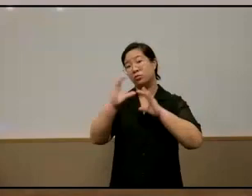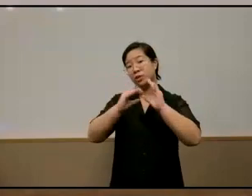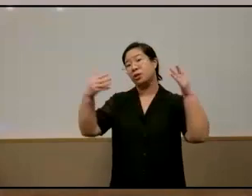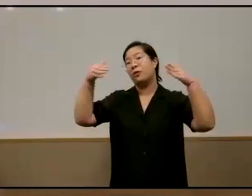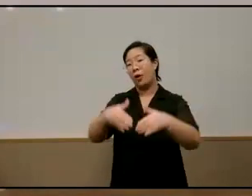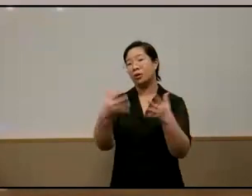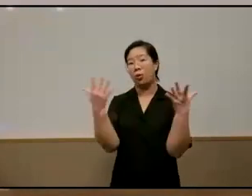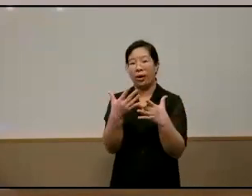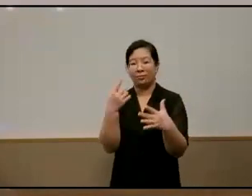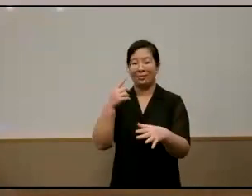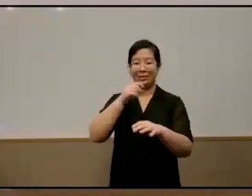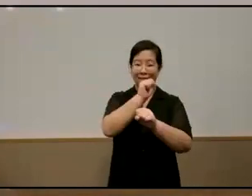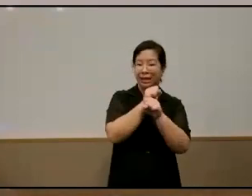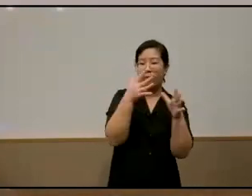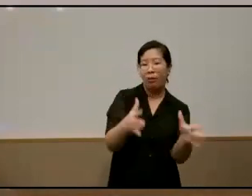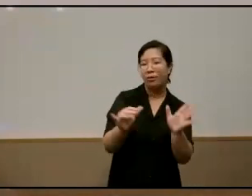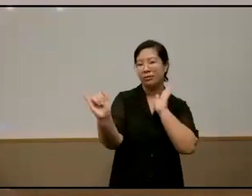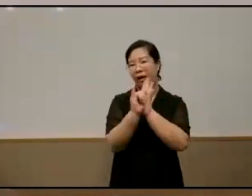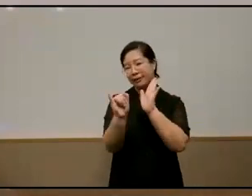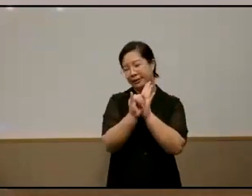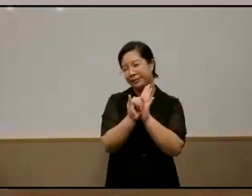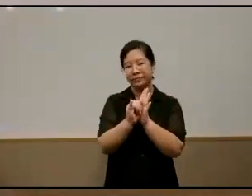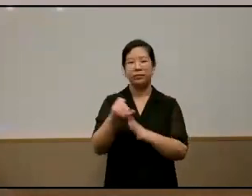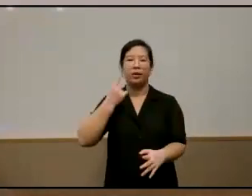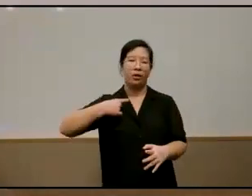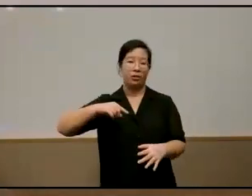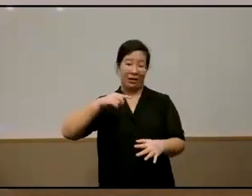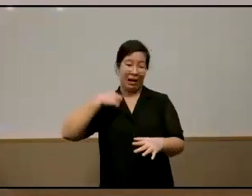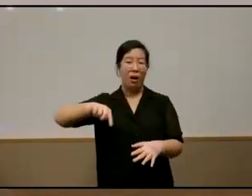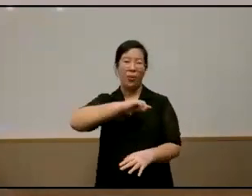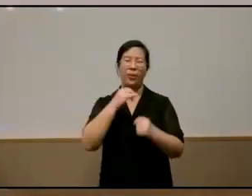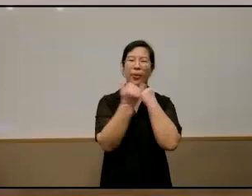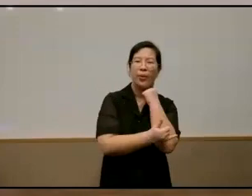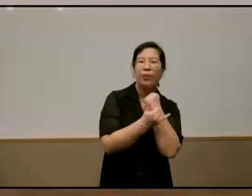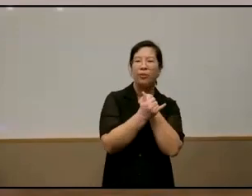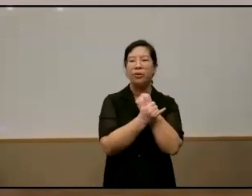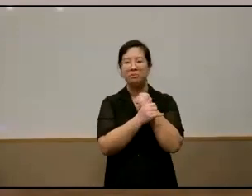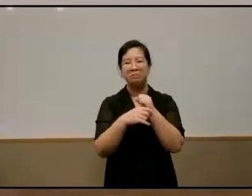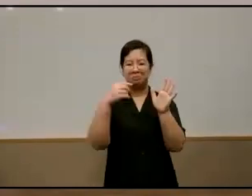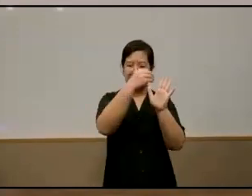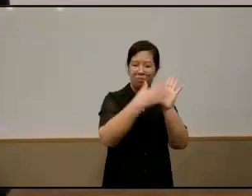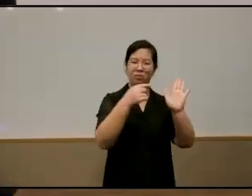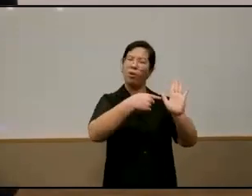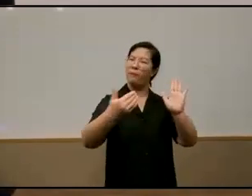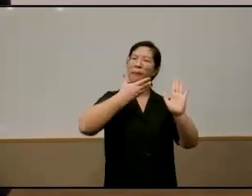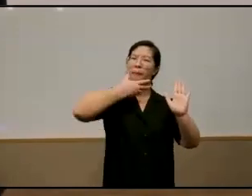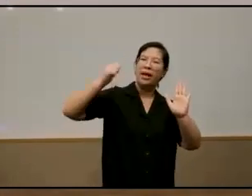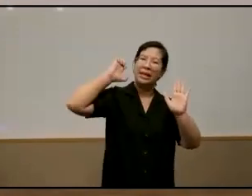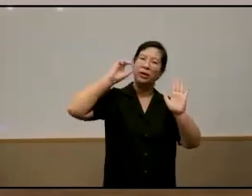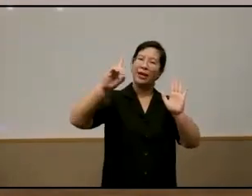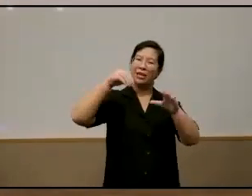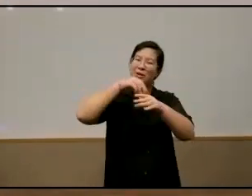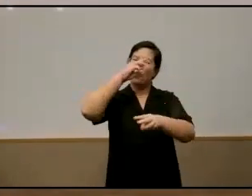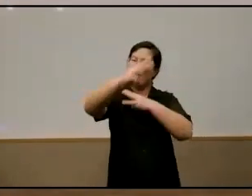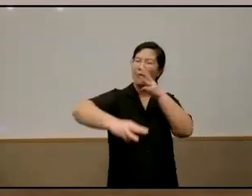singaporeans and our identity we inhabit in a country touted to have one of the best education systems in the world now